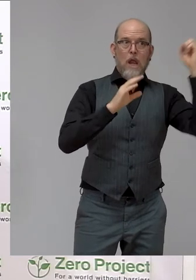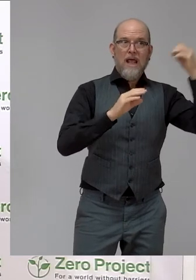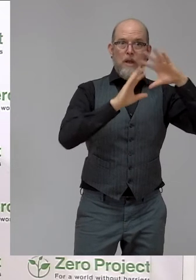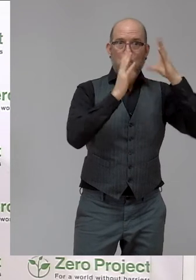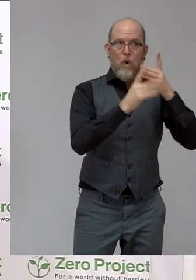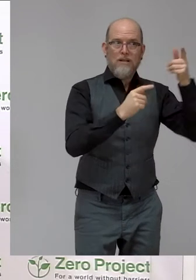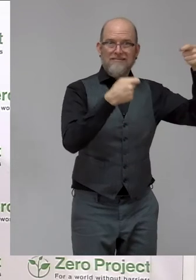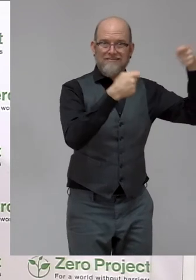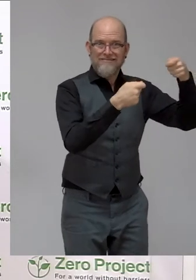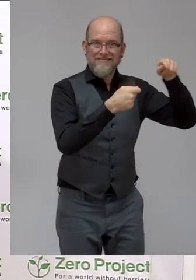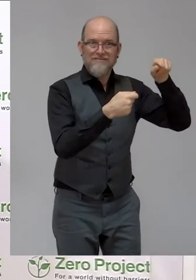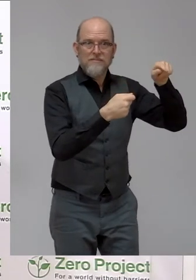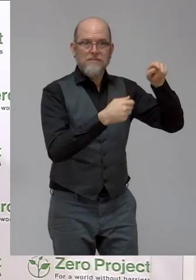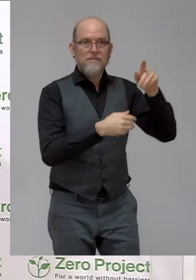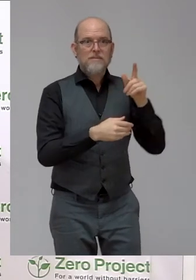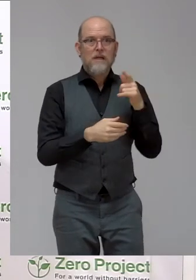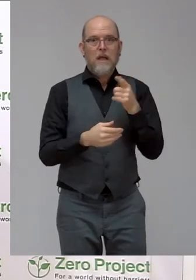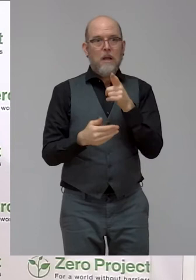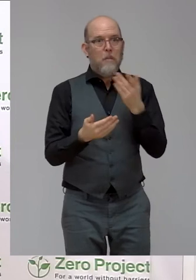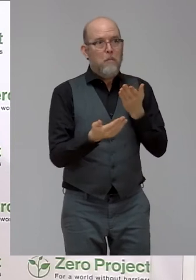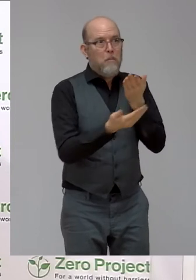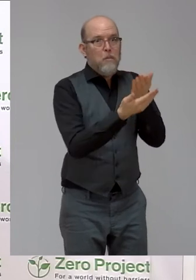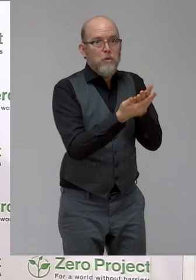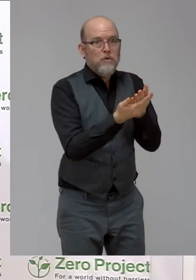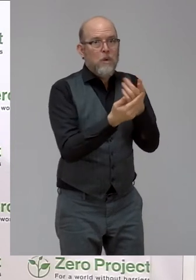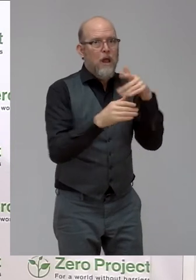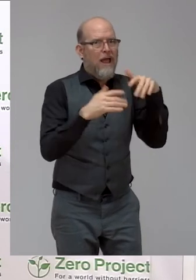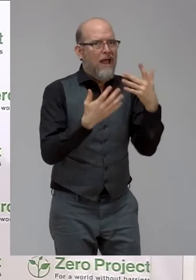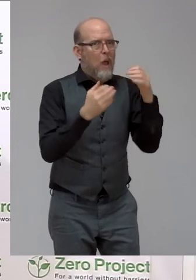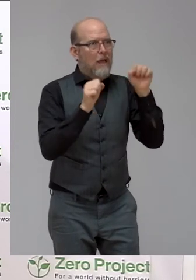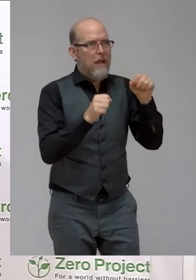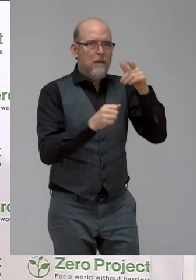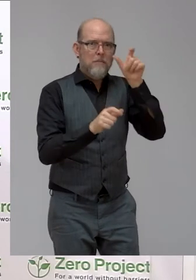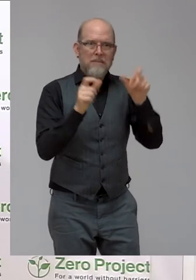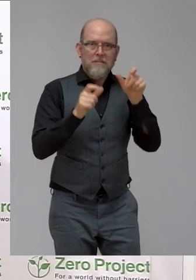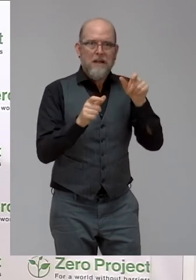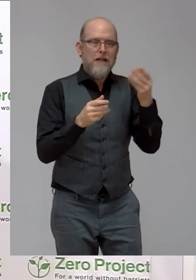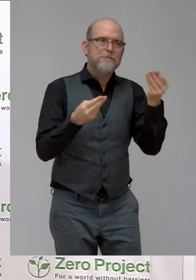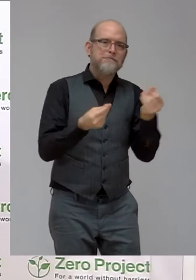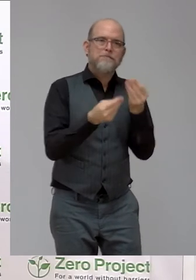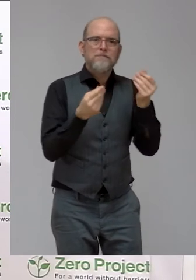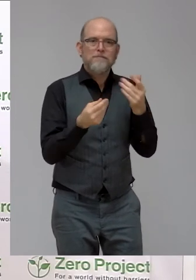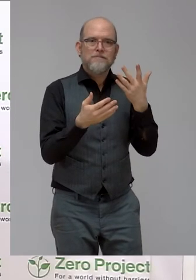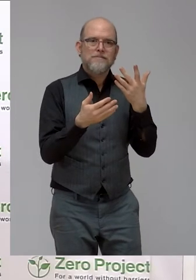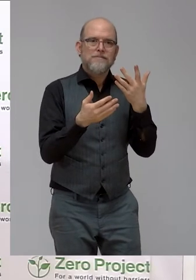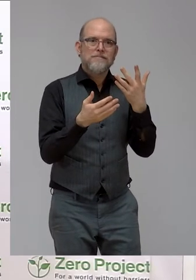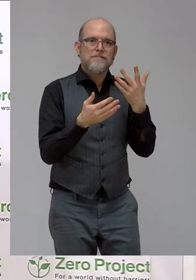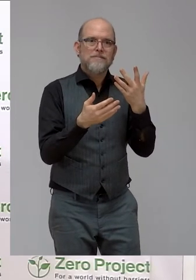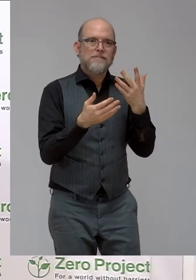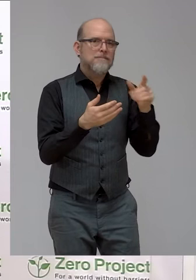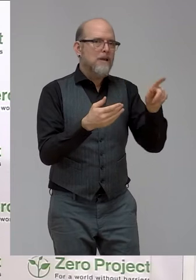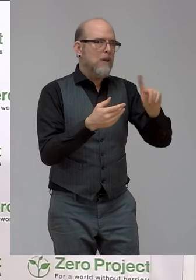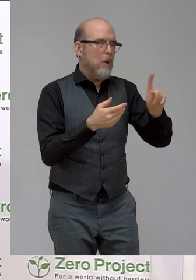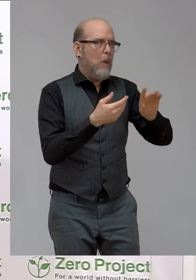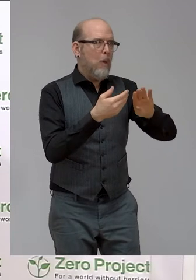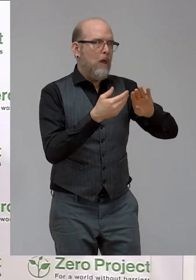look at this and how to avoid in practice those pitfalls of creating new gaps? So when you're looking at